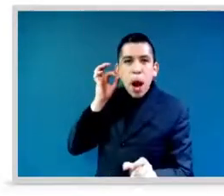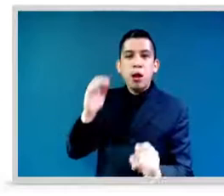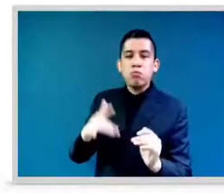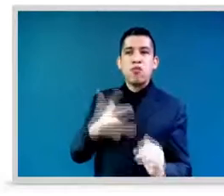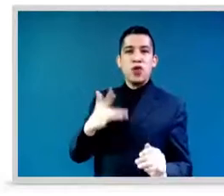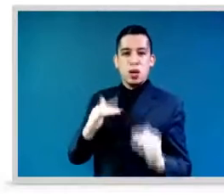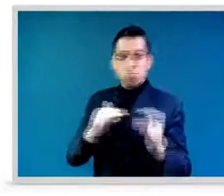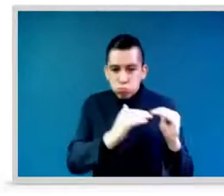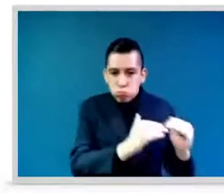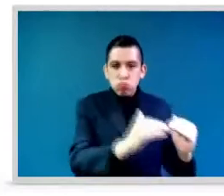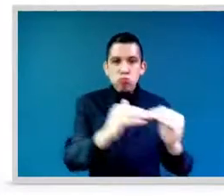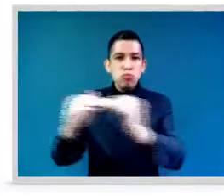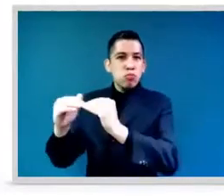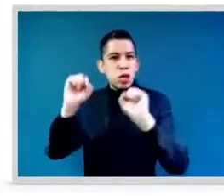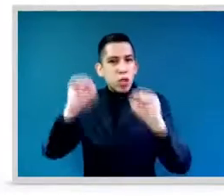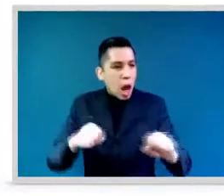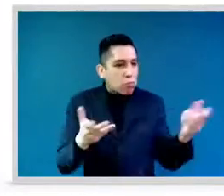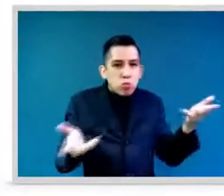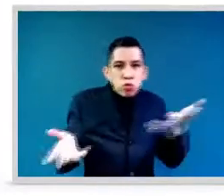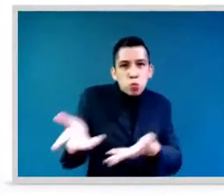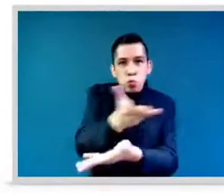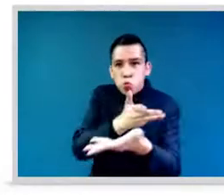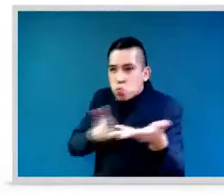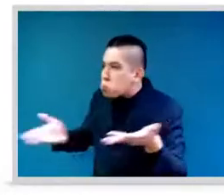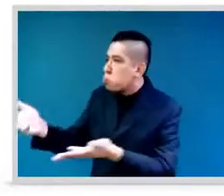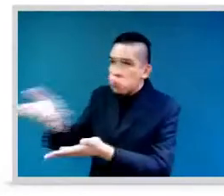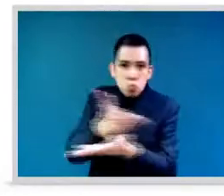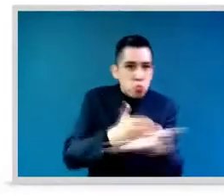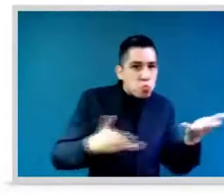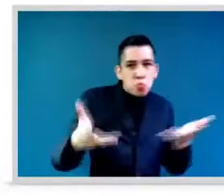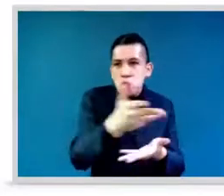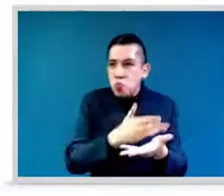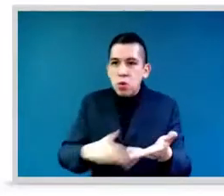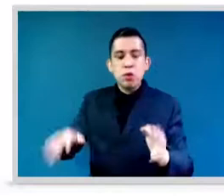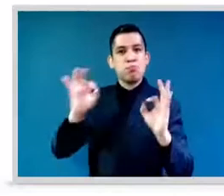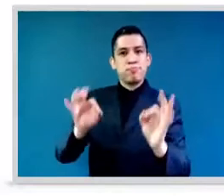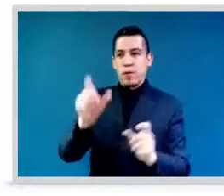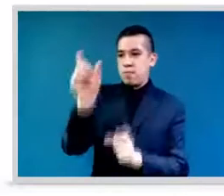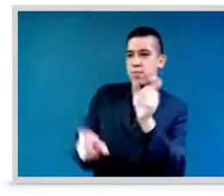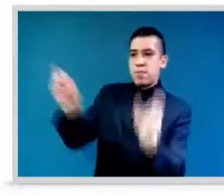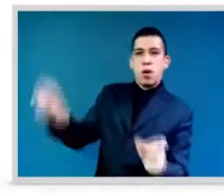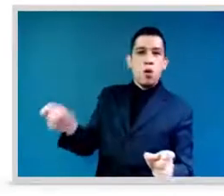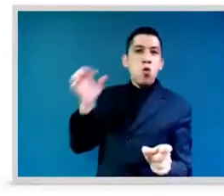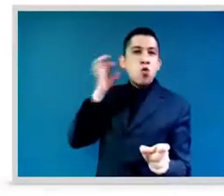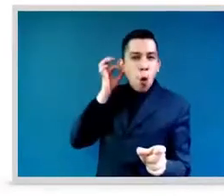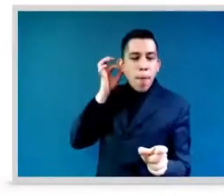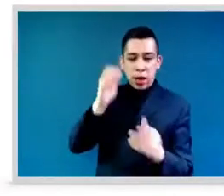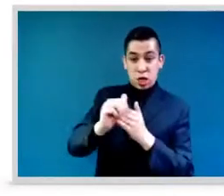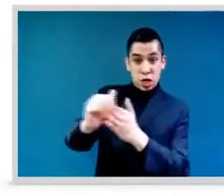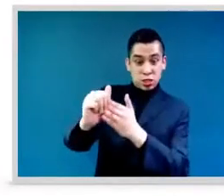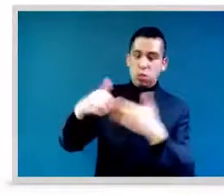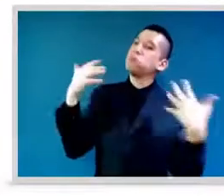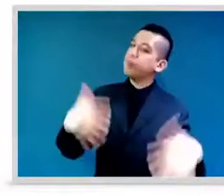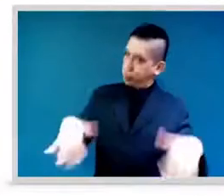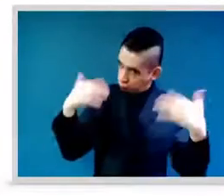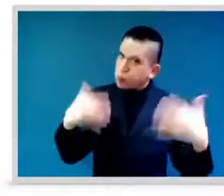among the women's leaders and I hope we'll get people to look at women leaders in a new light. Look,